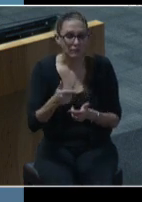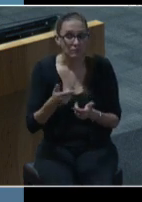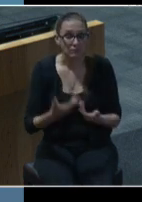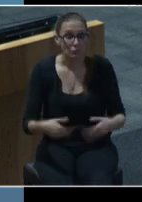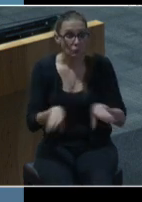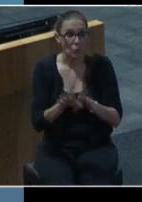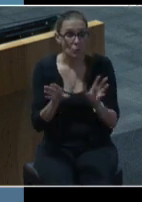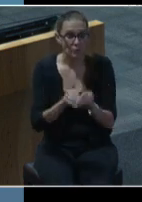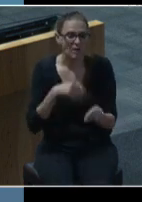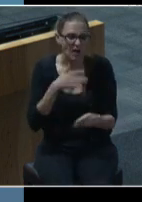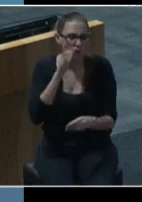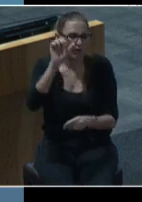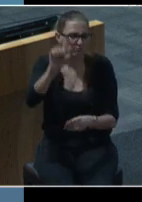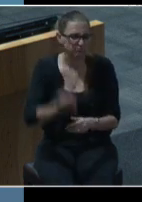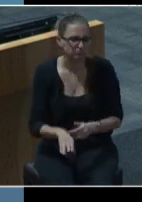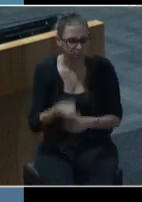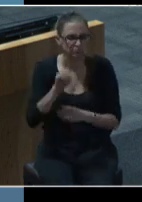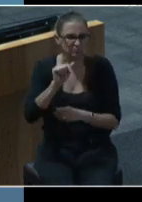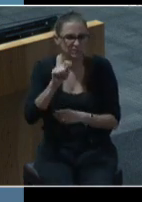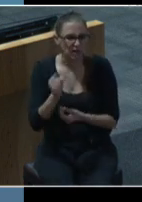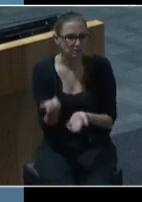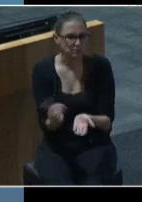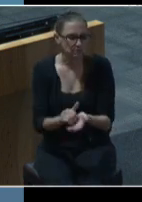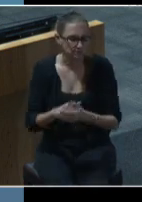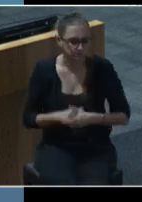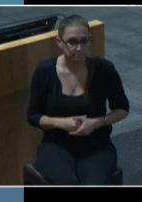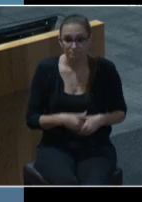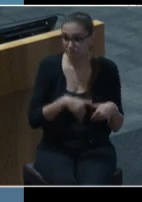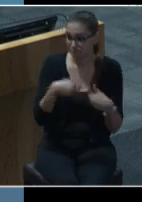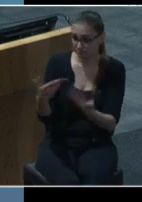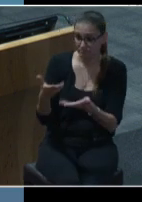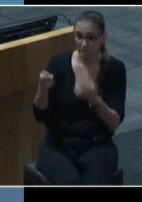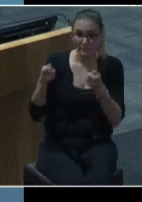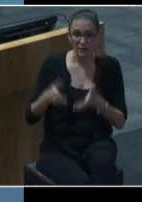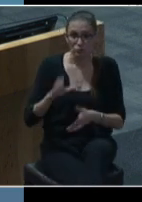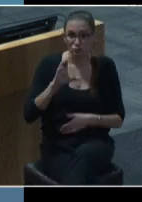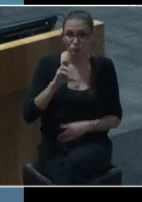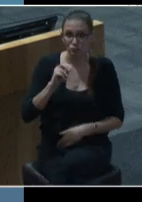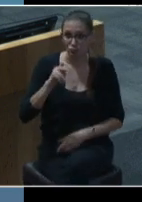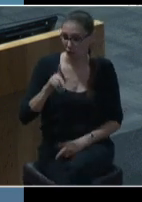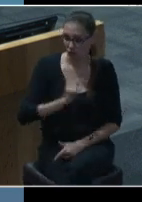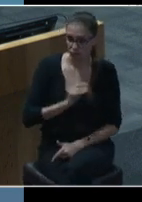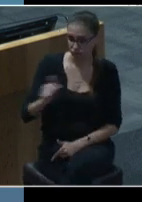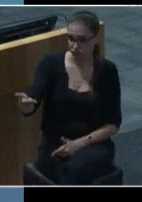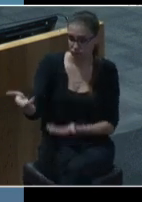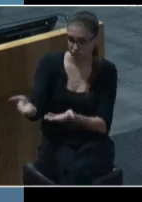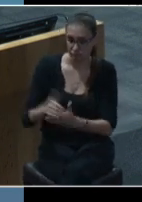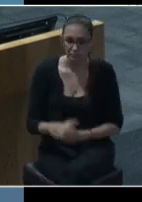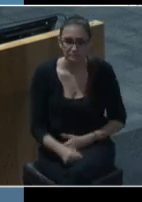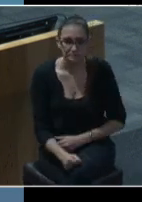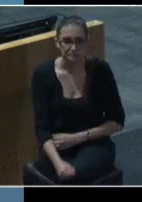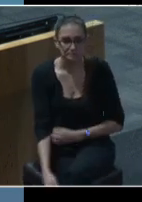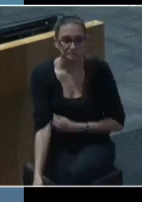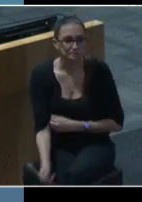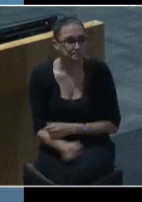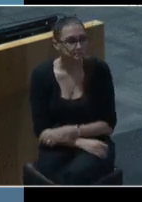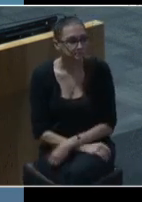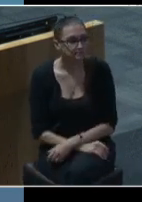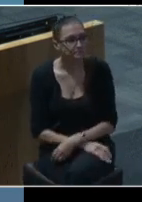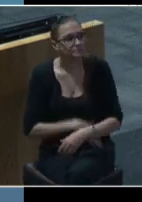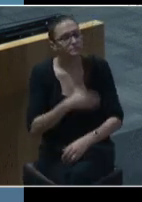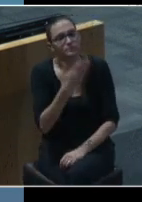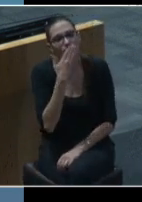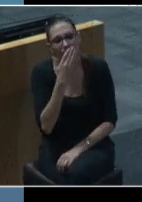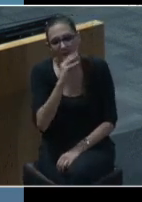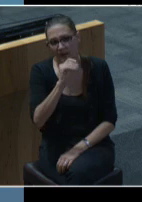um manager crock the floor is uh the floor is yours thank you mayor